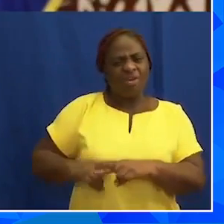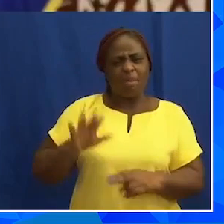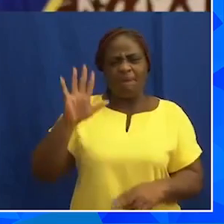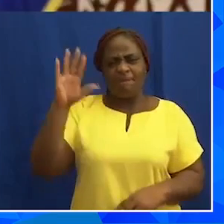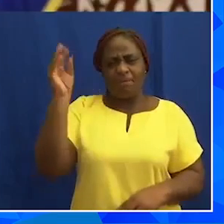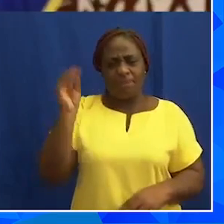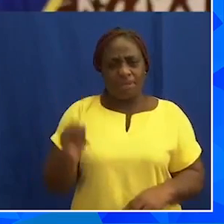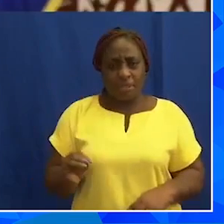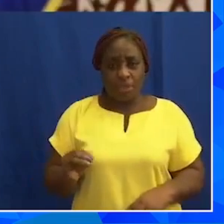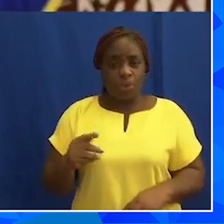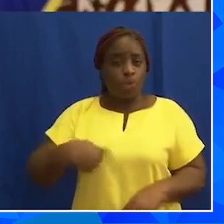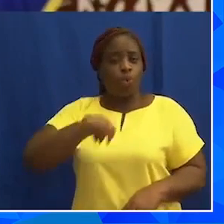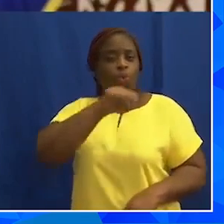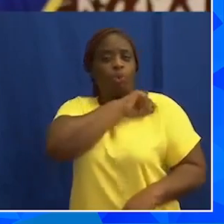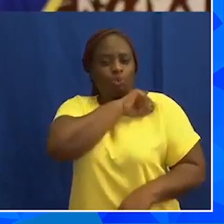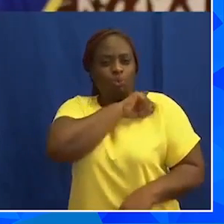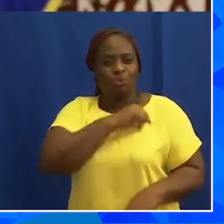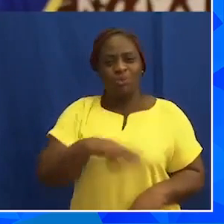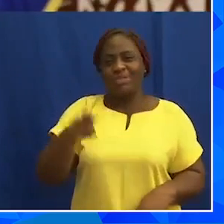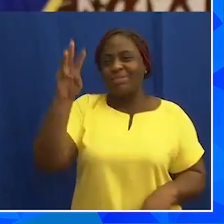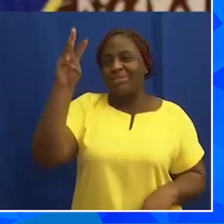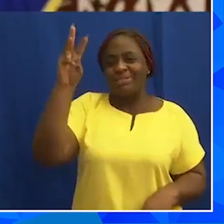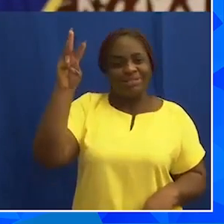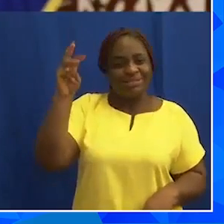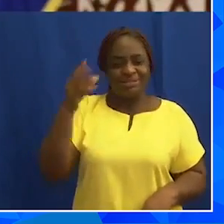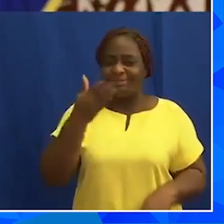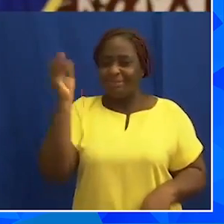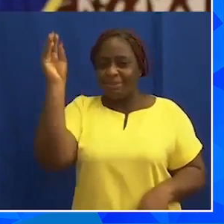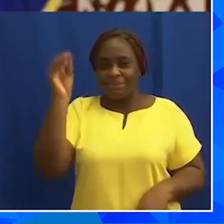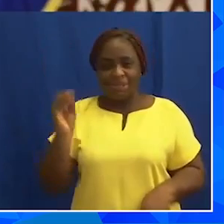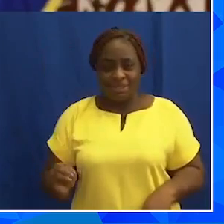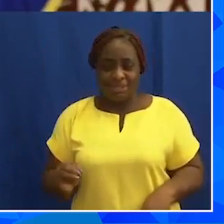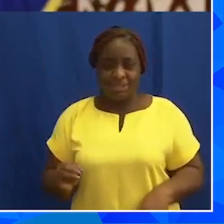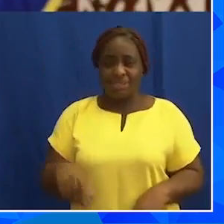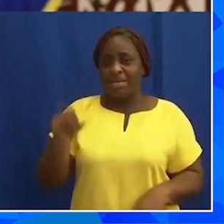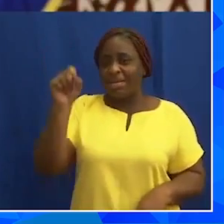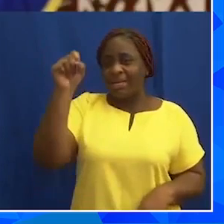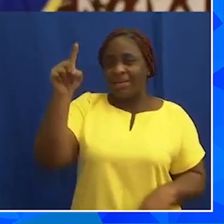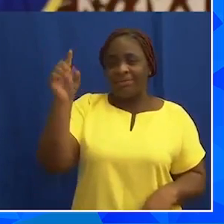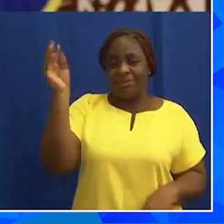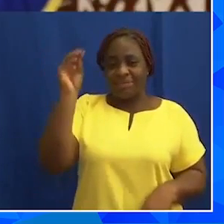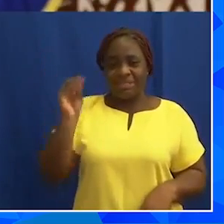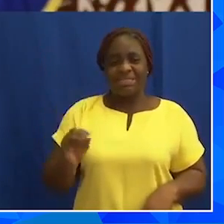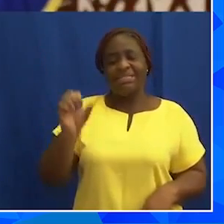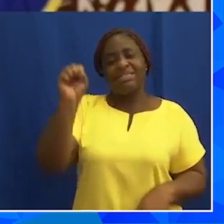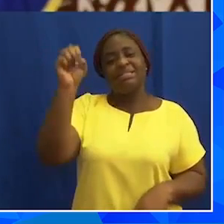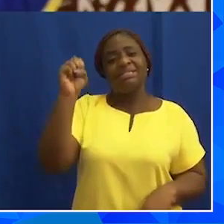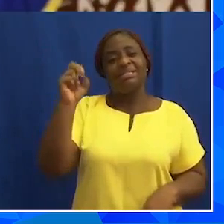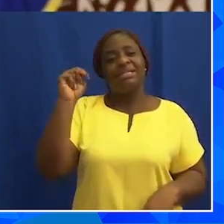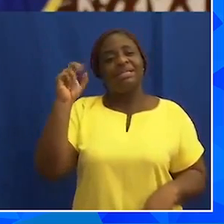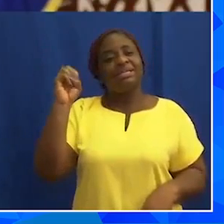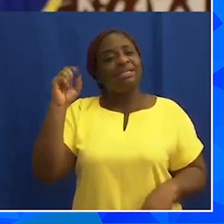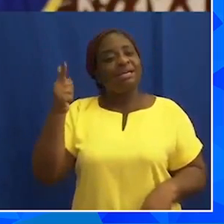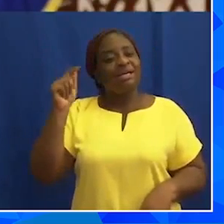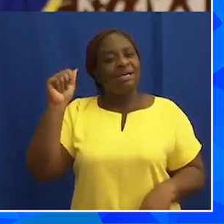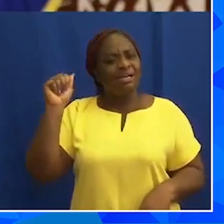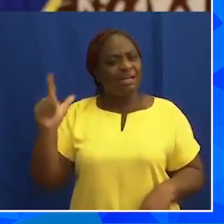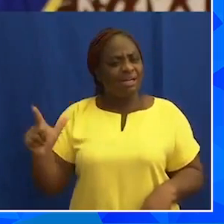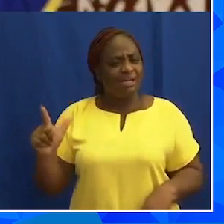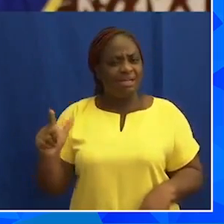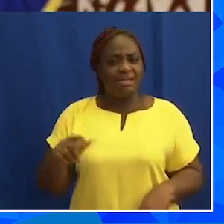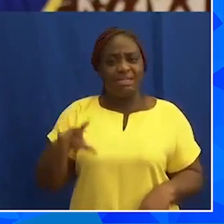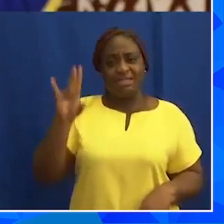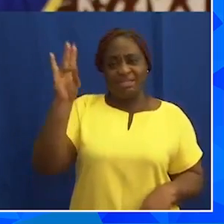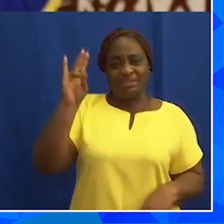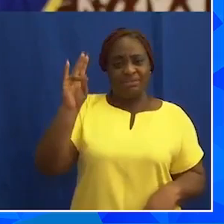in Togo by 16-fold, by 11-fold in Senegal, and by 7-fold